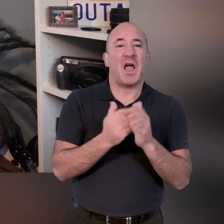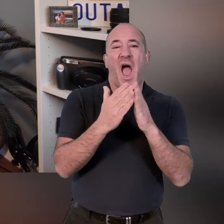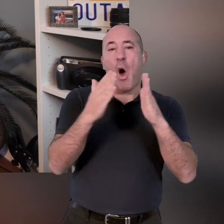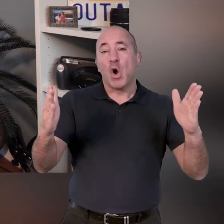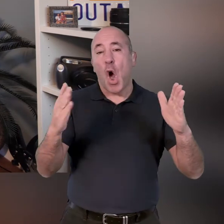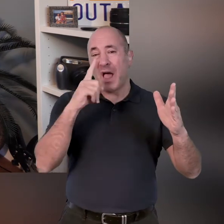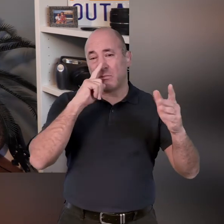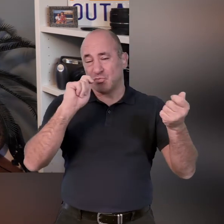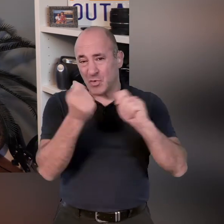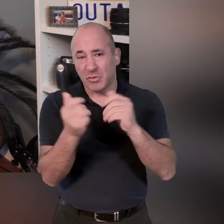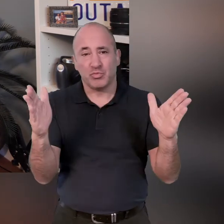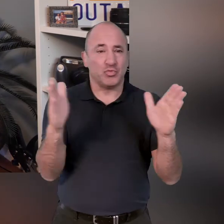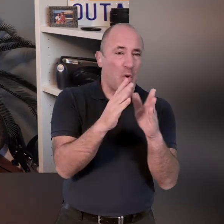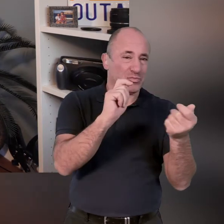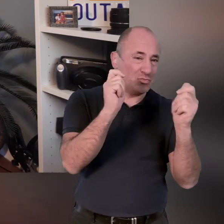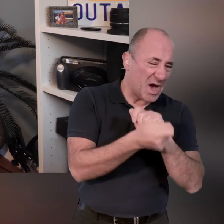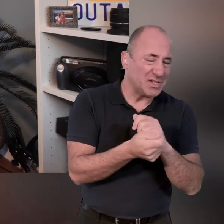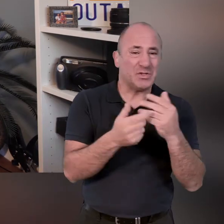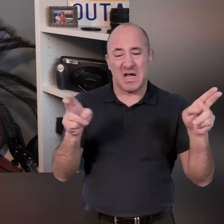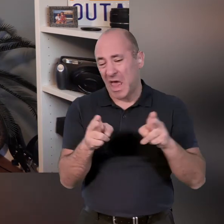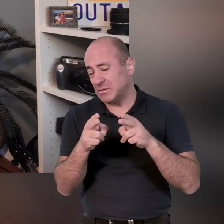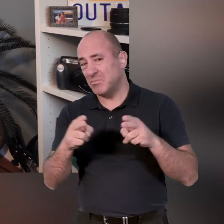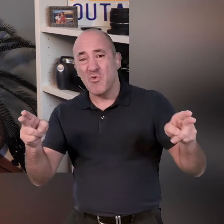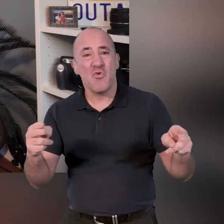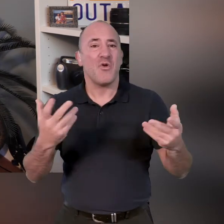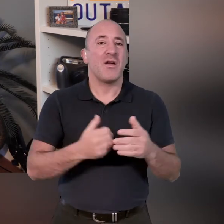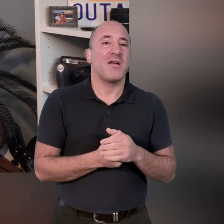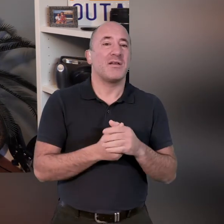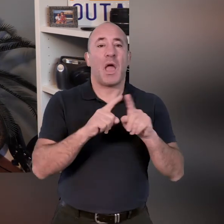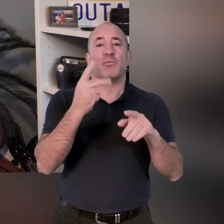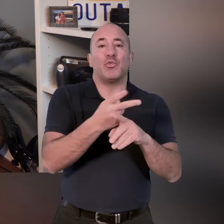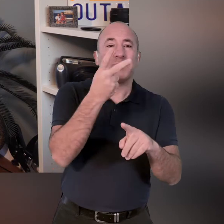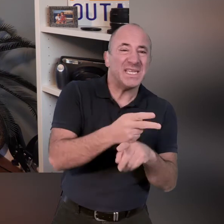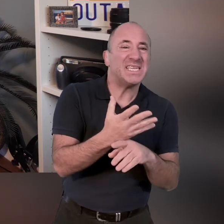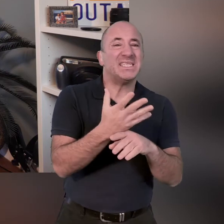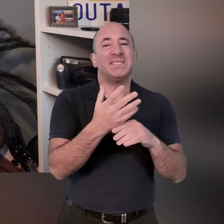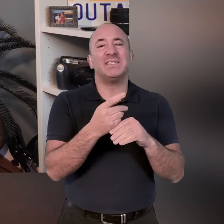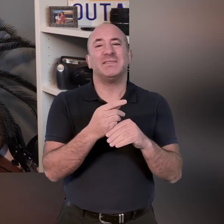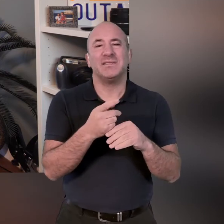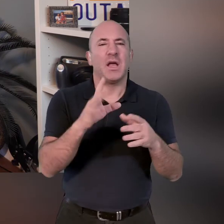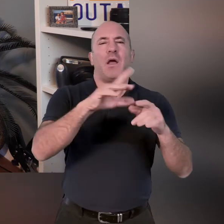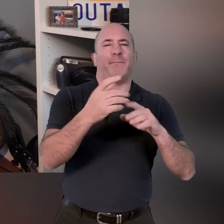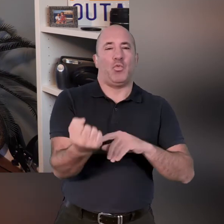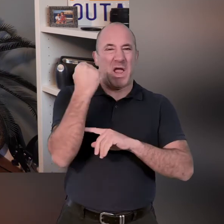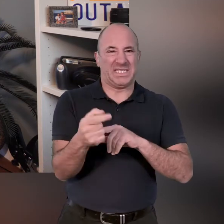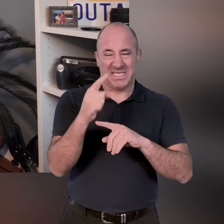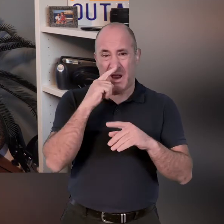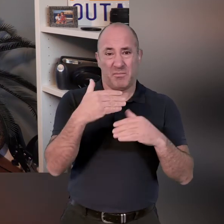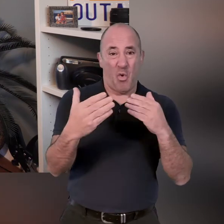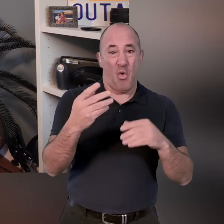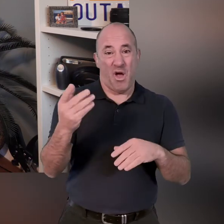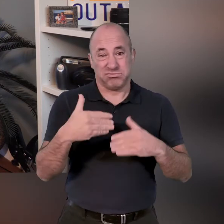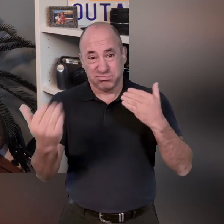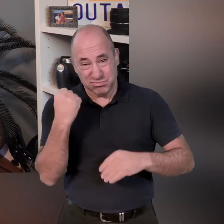the amount of time you do the cardio bit for you can do less or more um the same with the reps of the weights you can do more weight